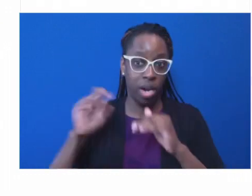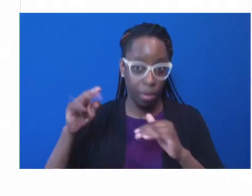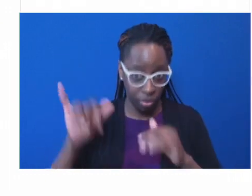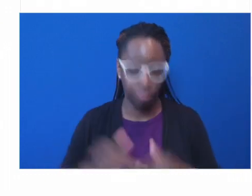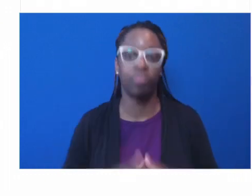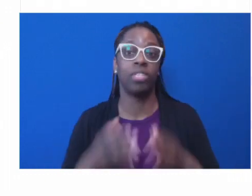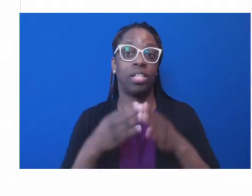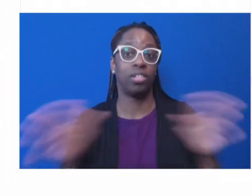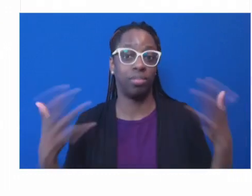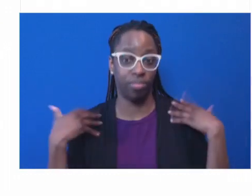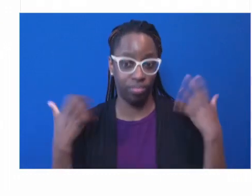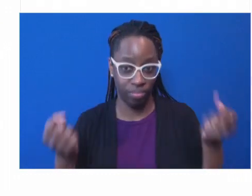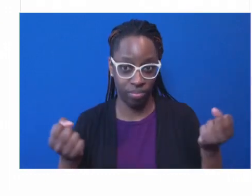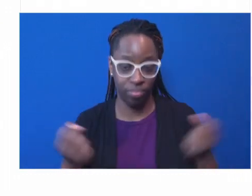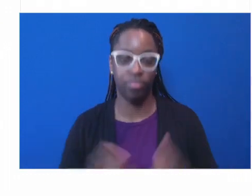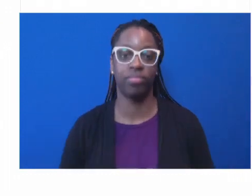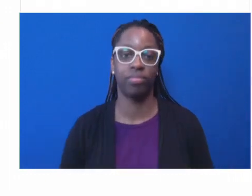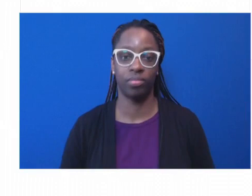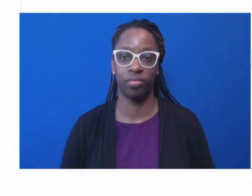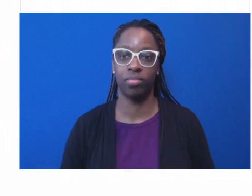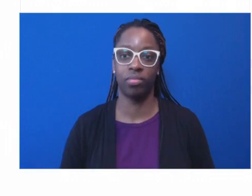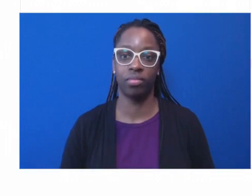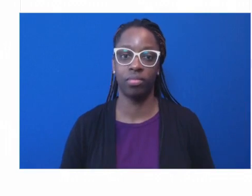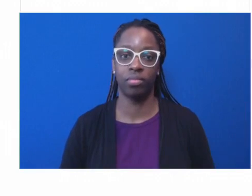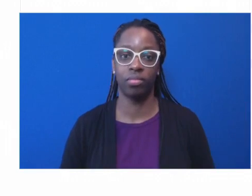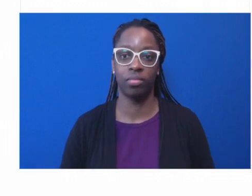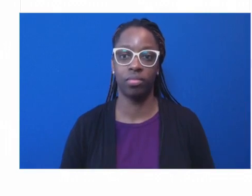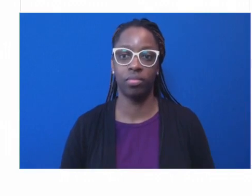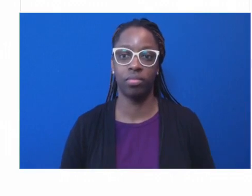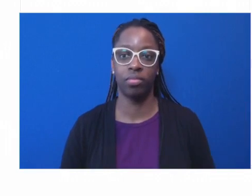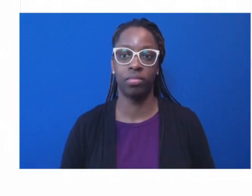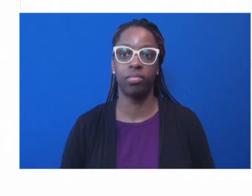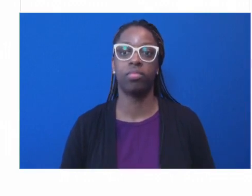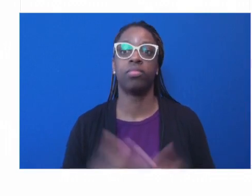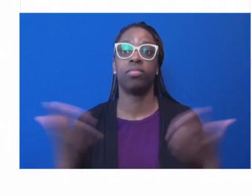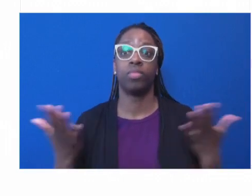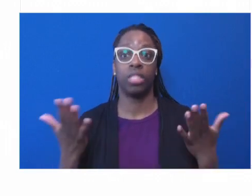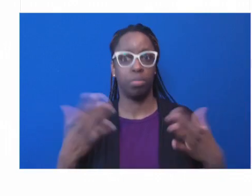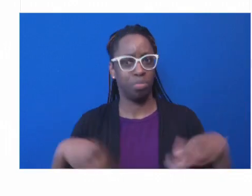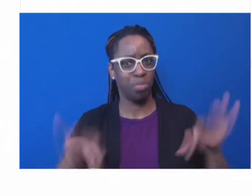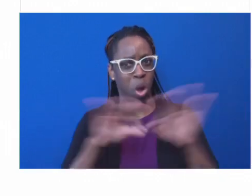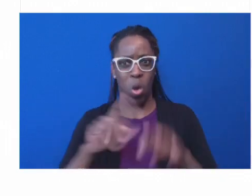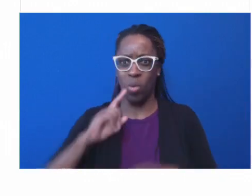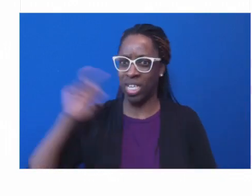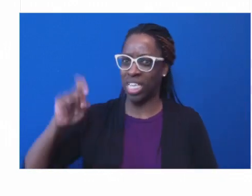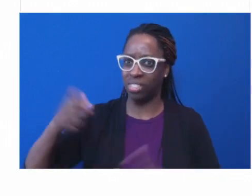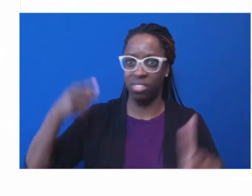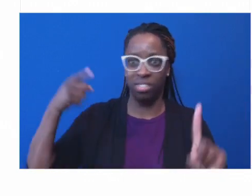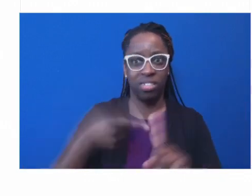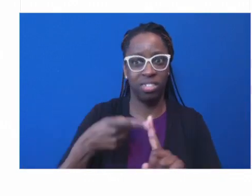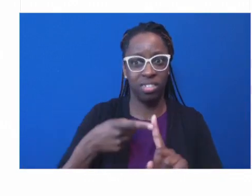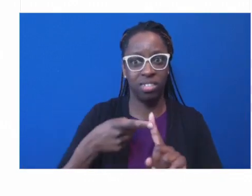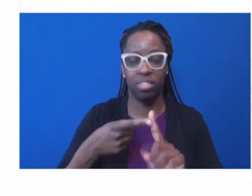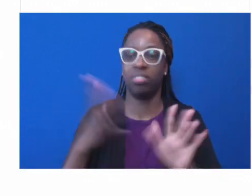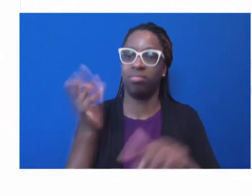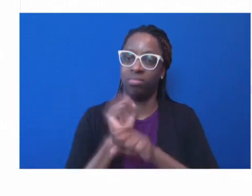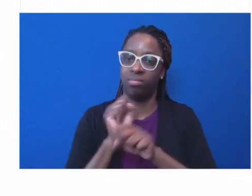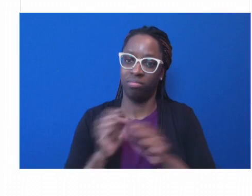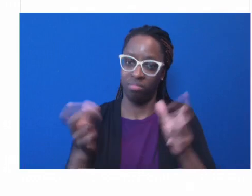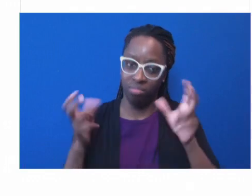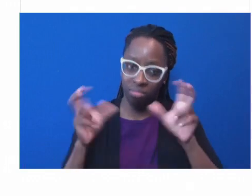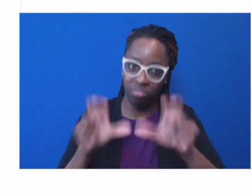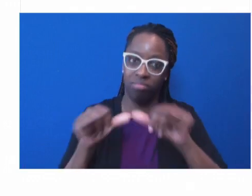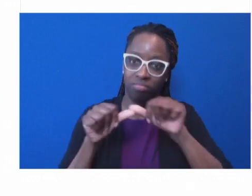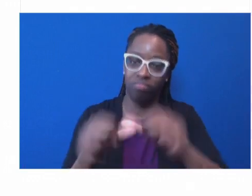think we need to really embrace that image. So, thank you, Isabel. Our next panelist is Dr. Anita Chandram,